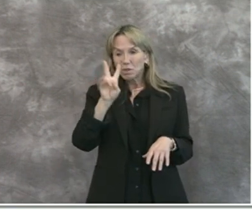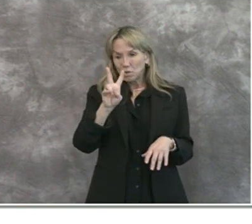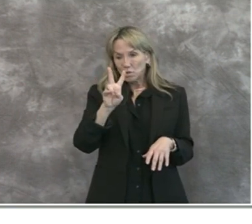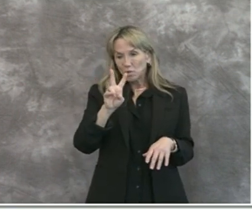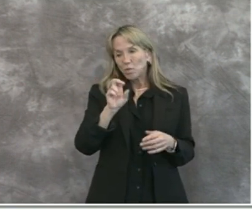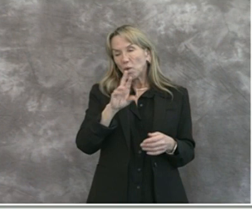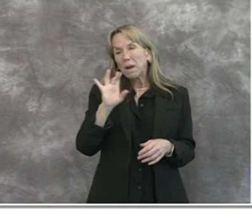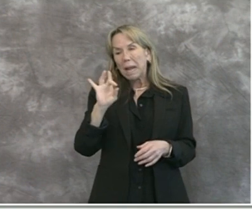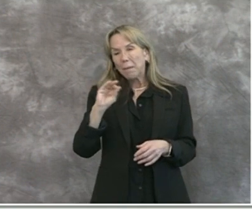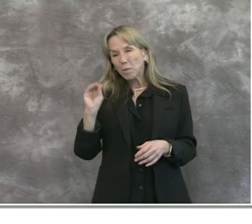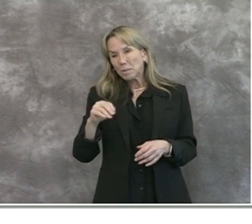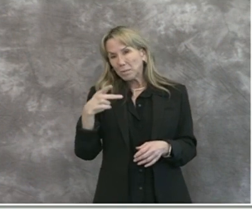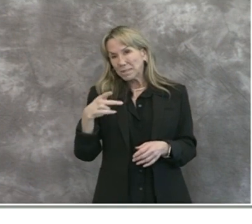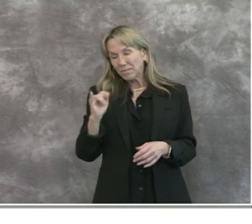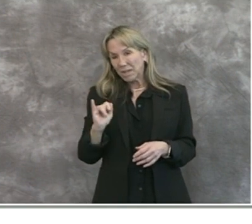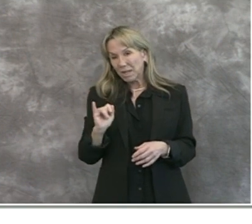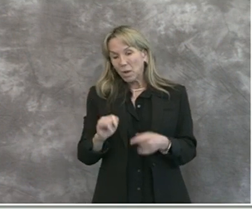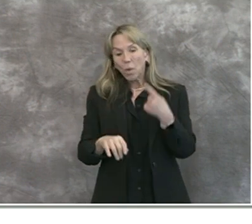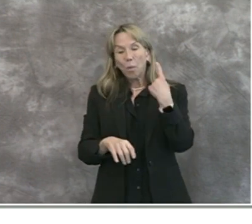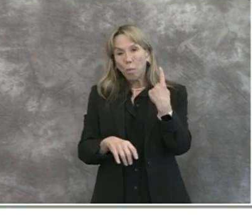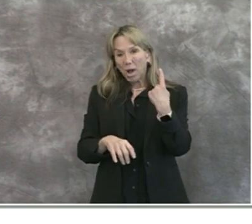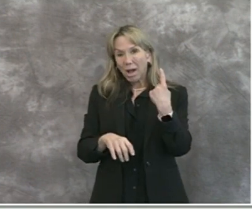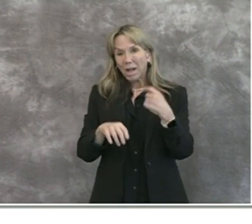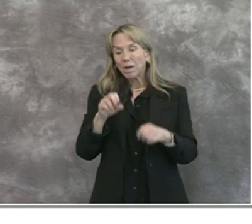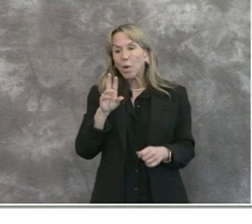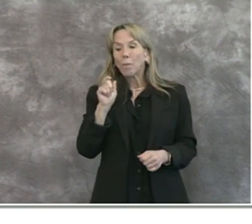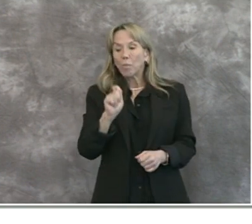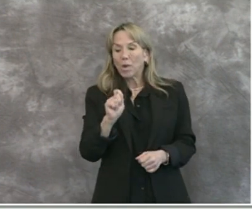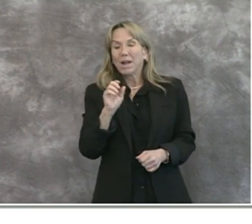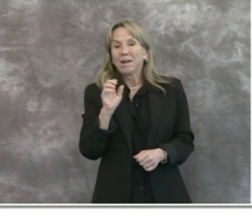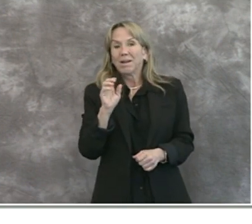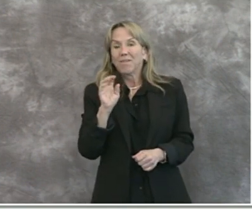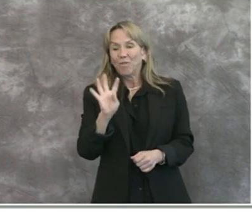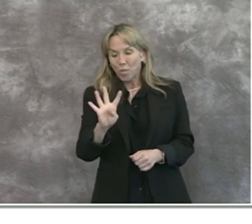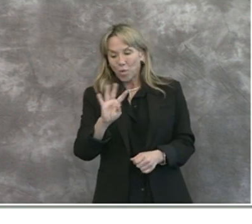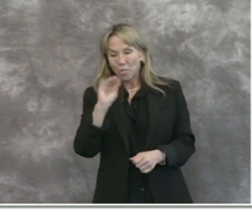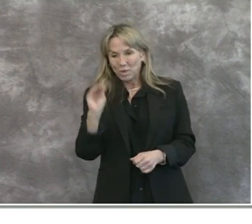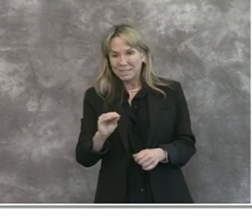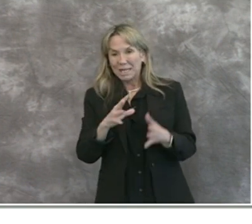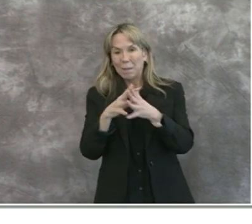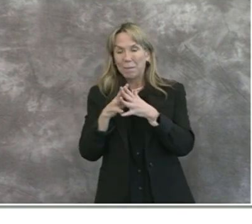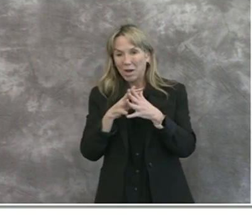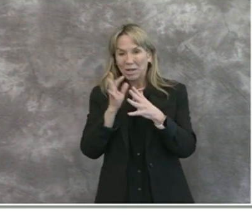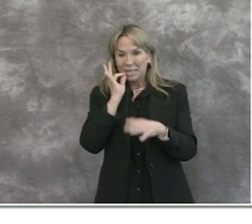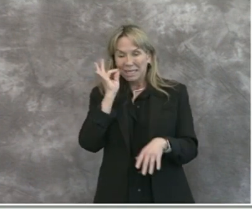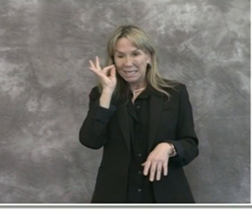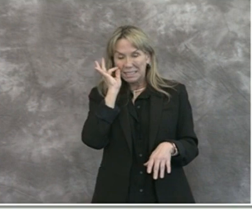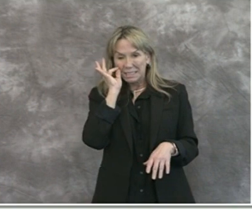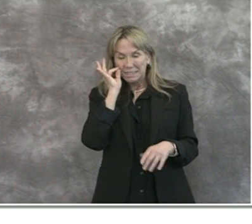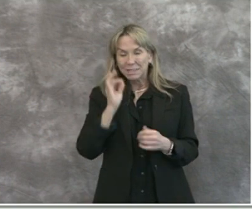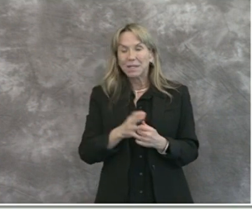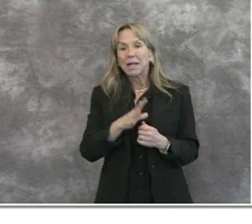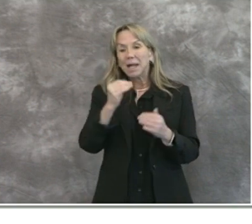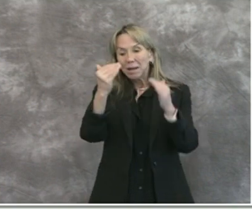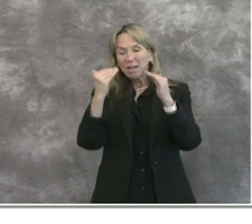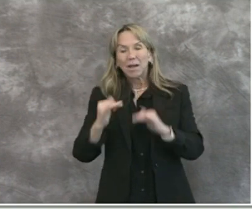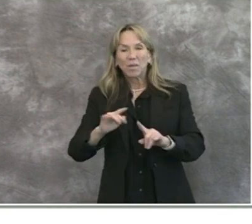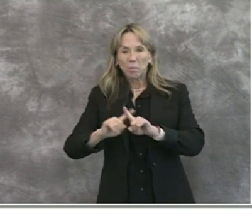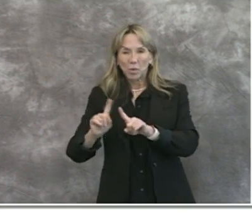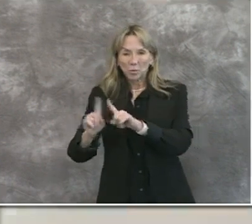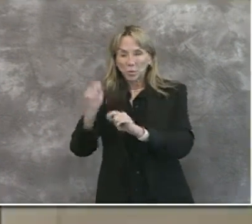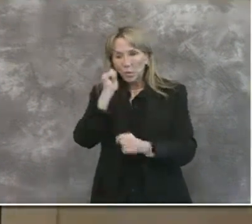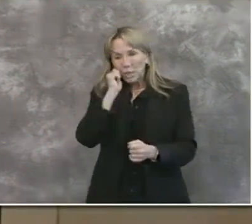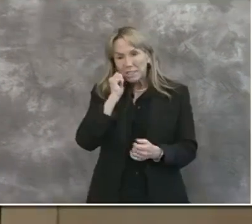Islanders, 1 or 0.4% is American Indian, and 1 or 0.4% is of multiple